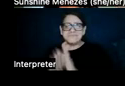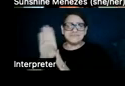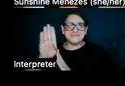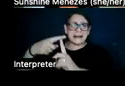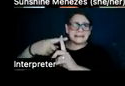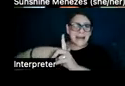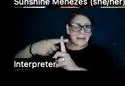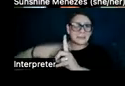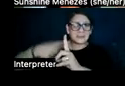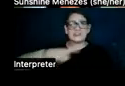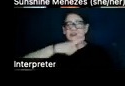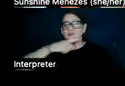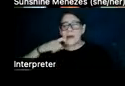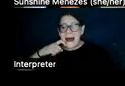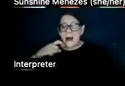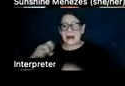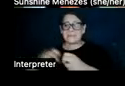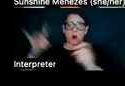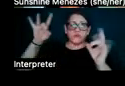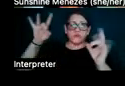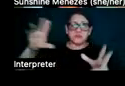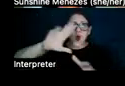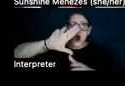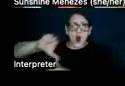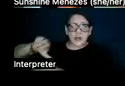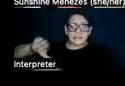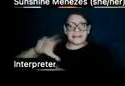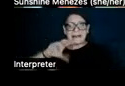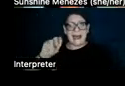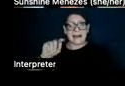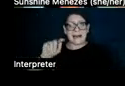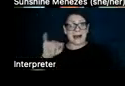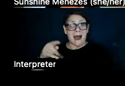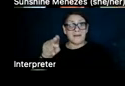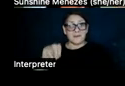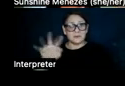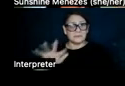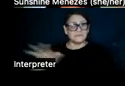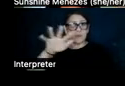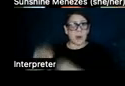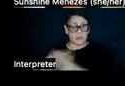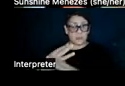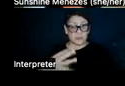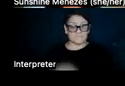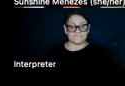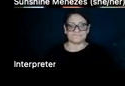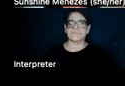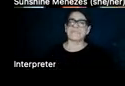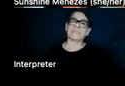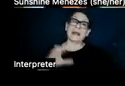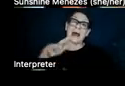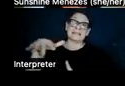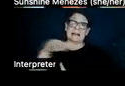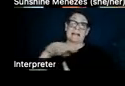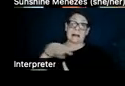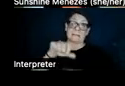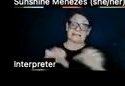to the droughts, and more frequent catastrophic hurricanes and typhoons experienced around the world. As climate scientists have